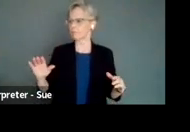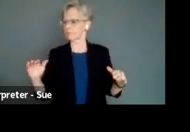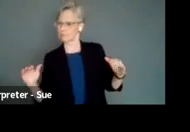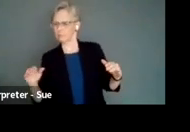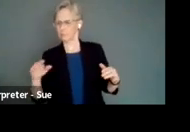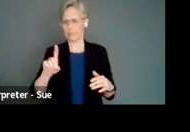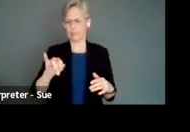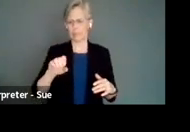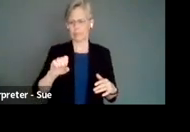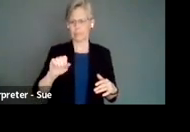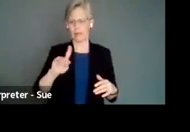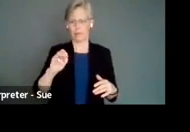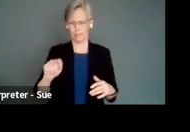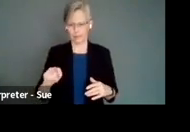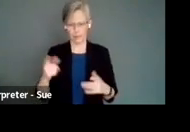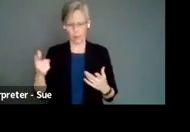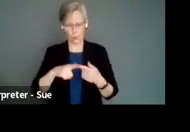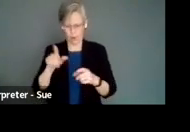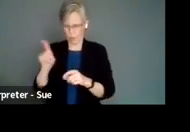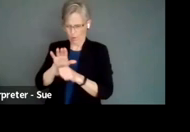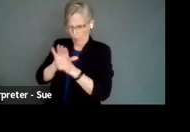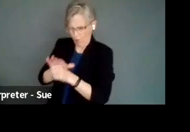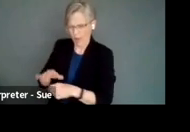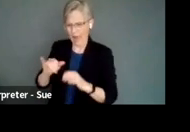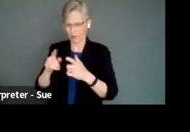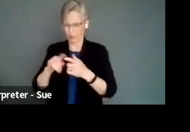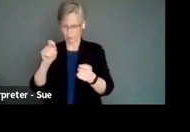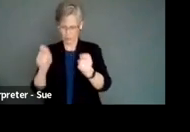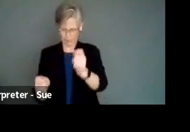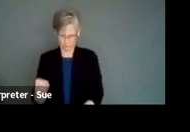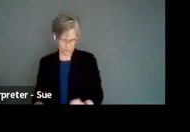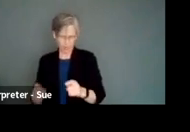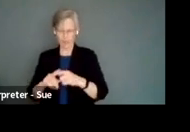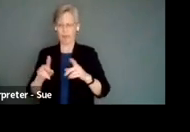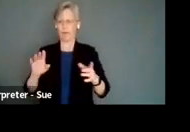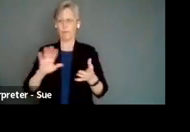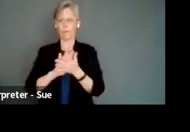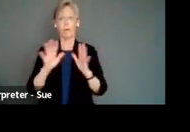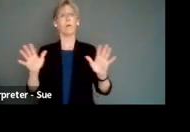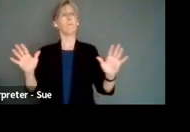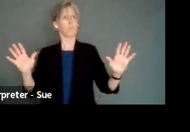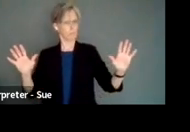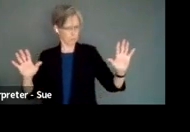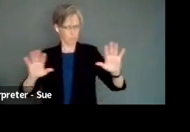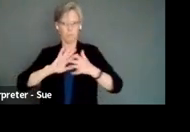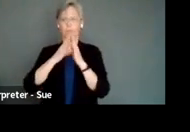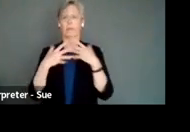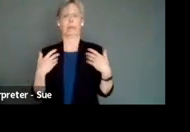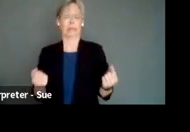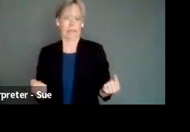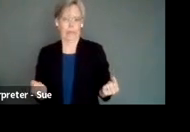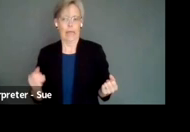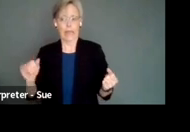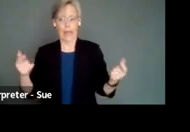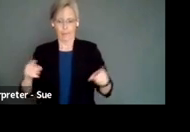and then finding ways to deconstruct that and move it into a more holistic framework of healing. That's where the healing happens is in that ethical